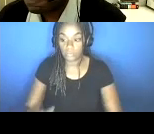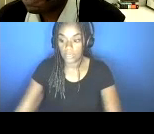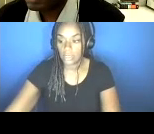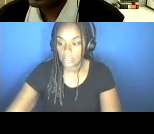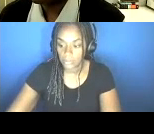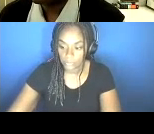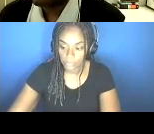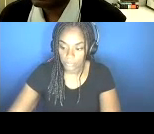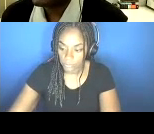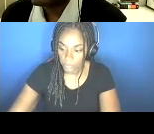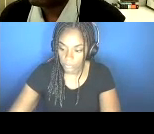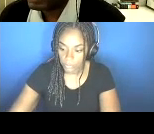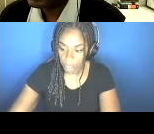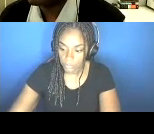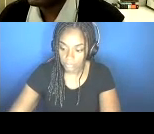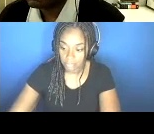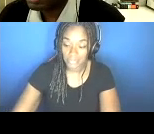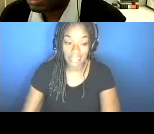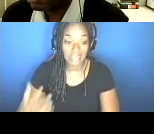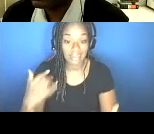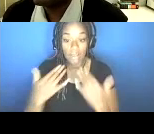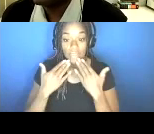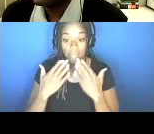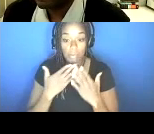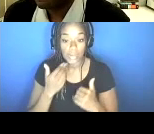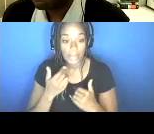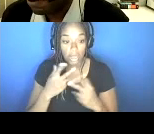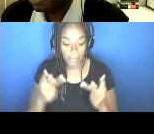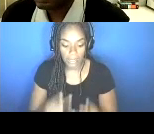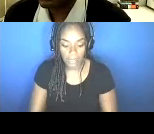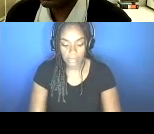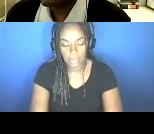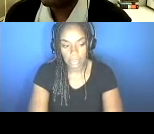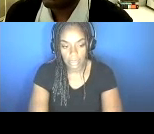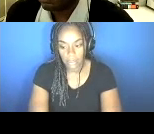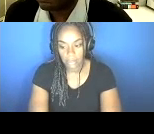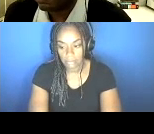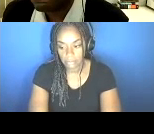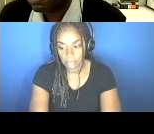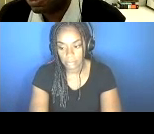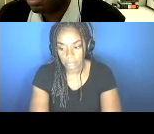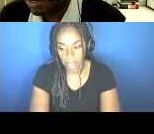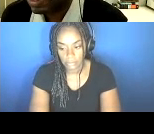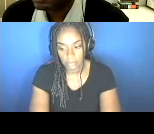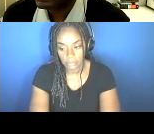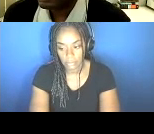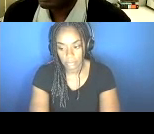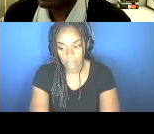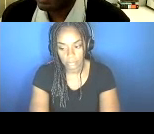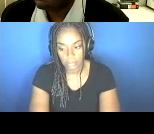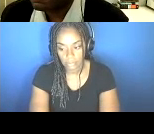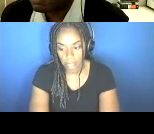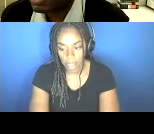or thankfully, you know, we're definitely in a much better place where, when it comes to the virus, when it comes to the current circulating variants,